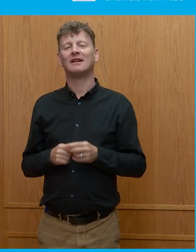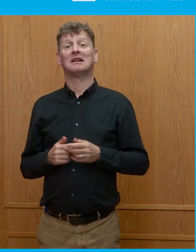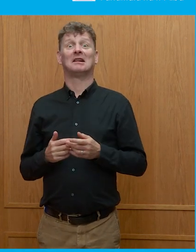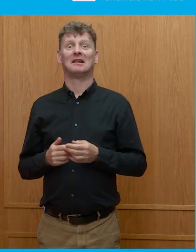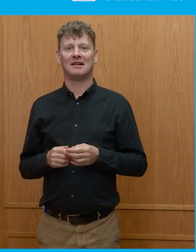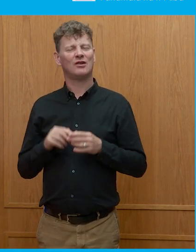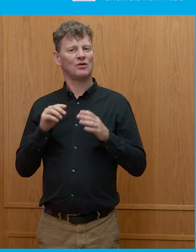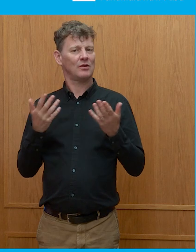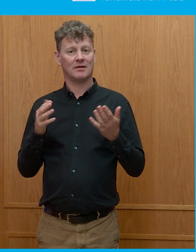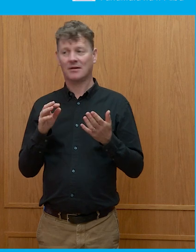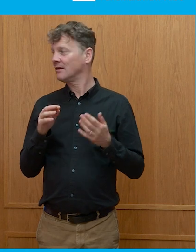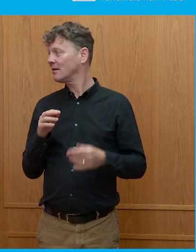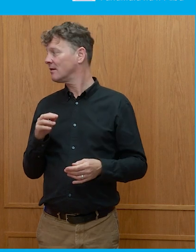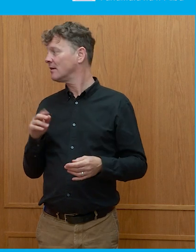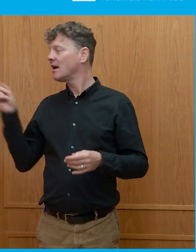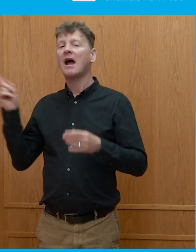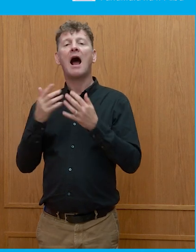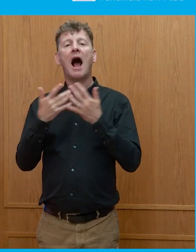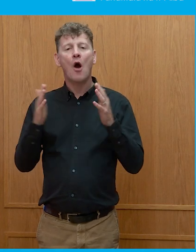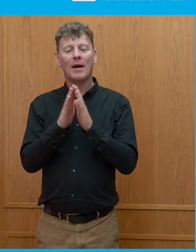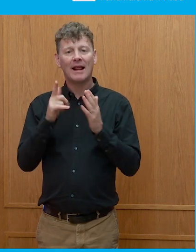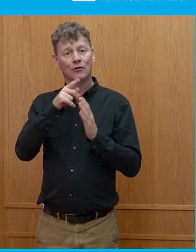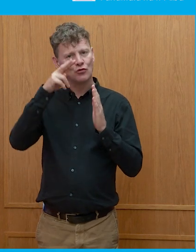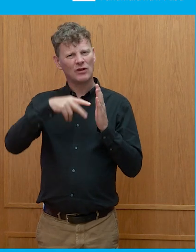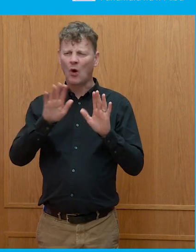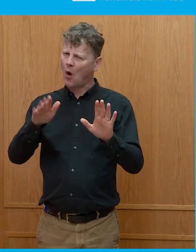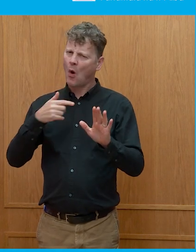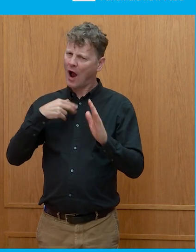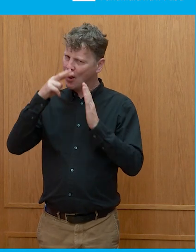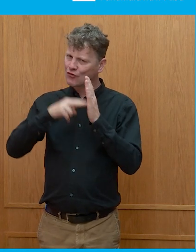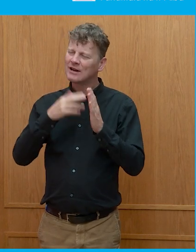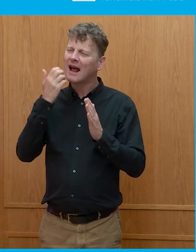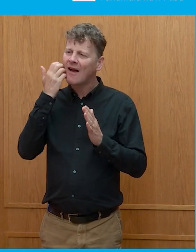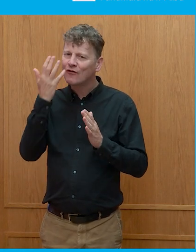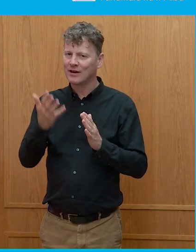anecdotally, but how many did you read? I read any of them.